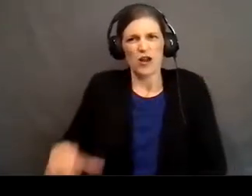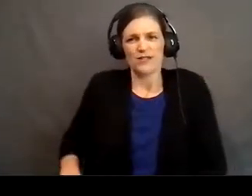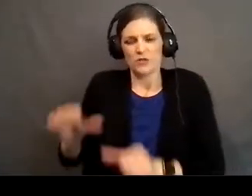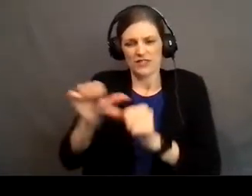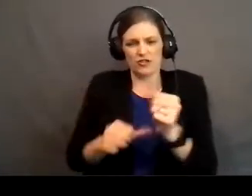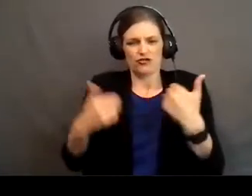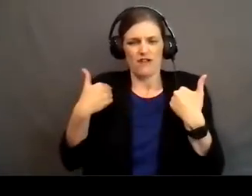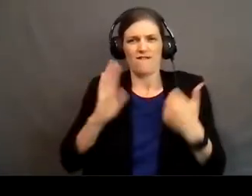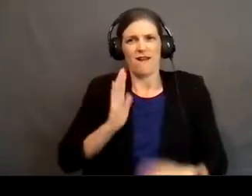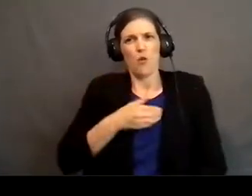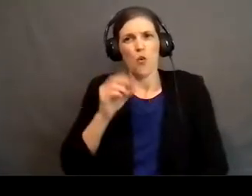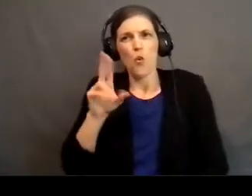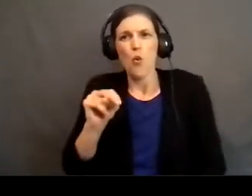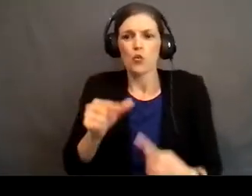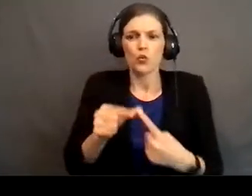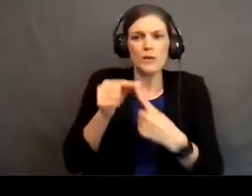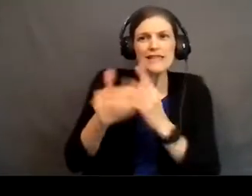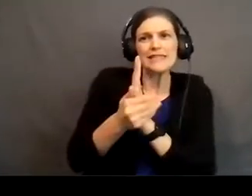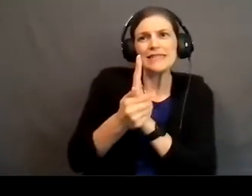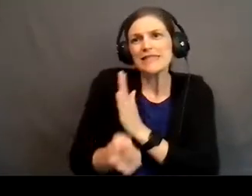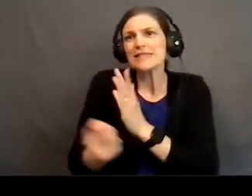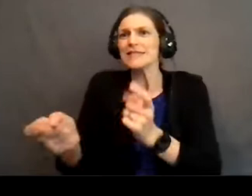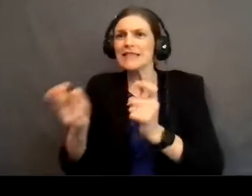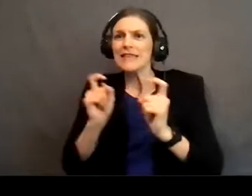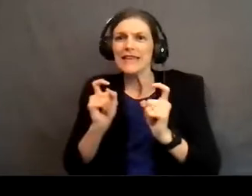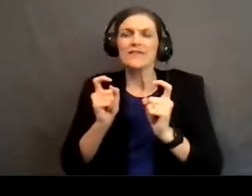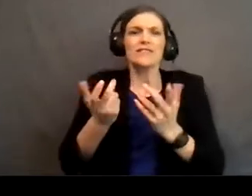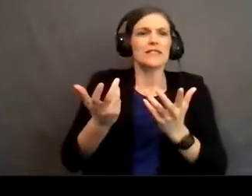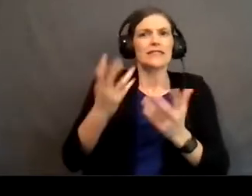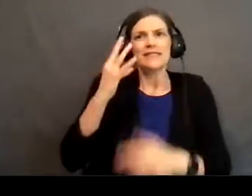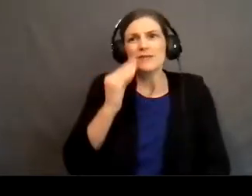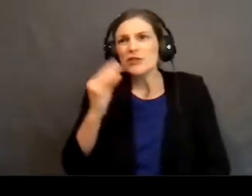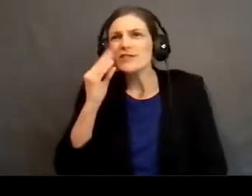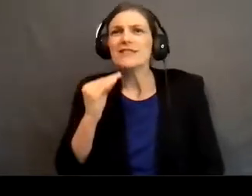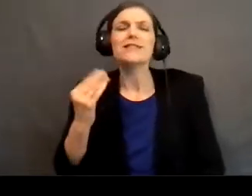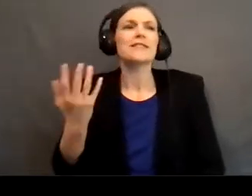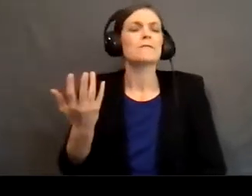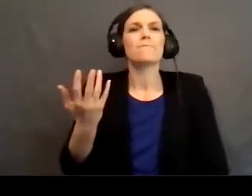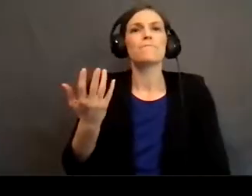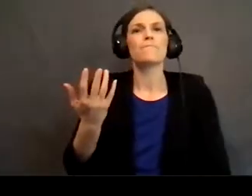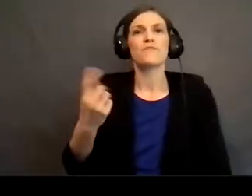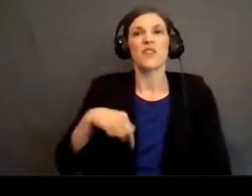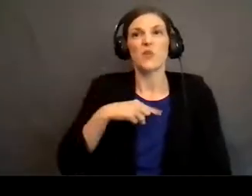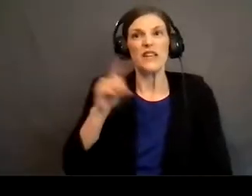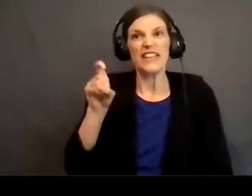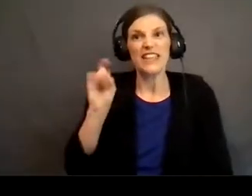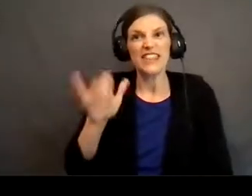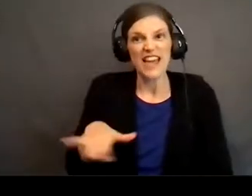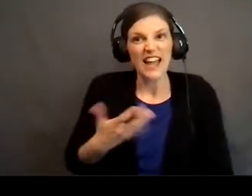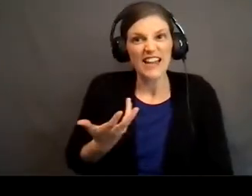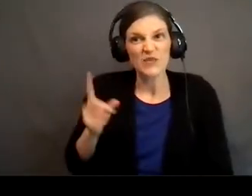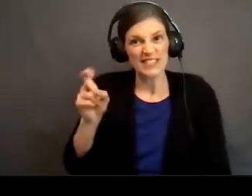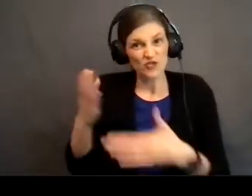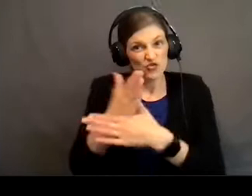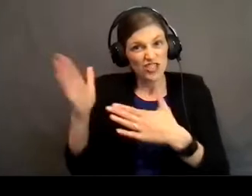unique set of skills and gifts and talents and experiences. And we need that. We need to be sharing